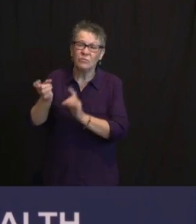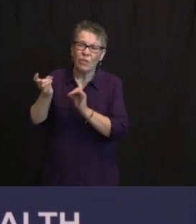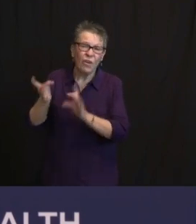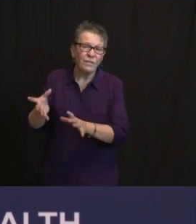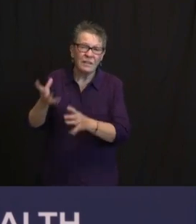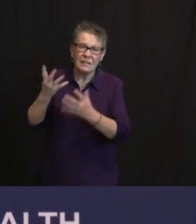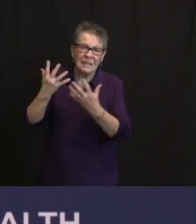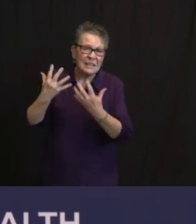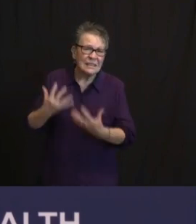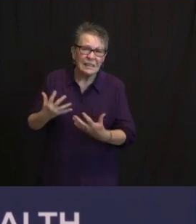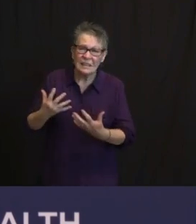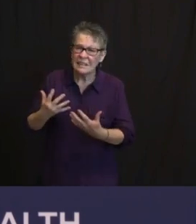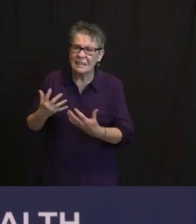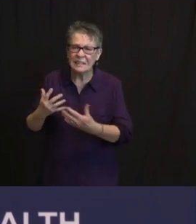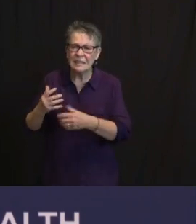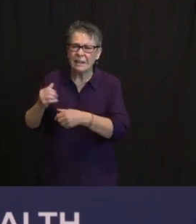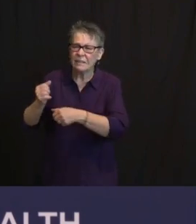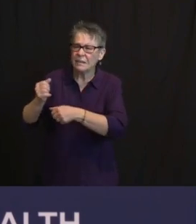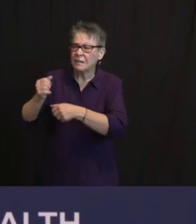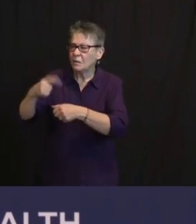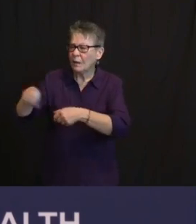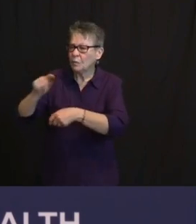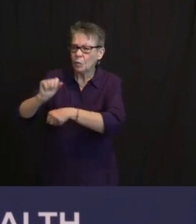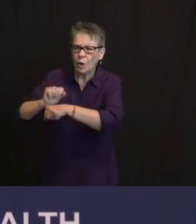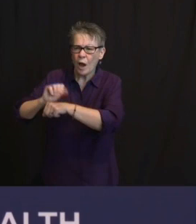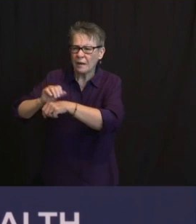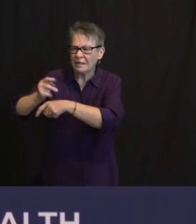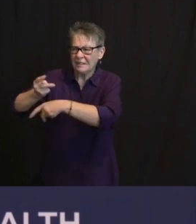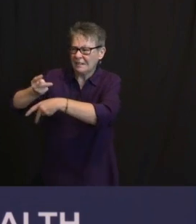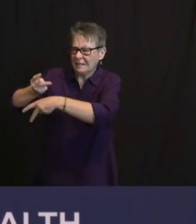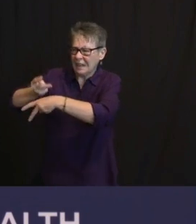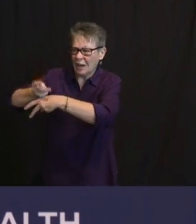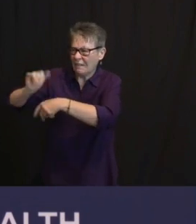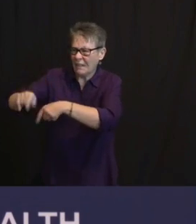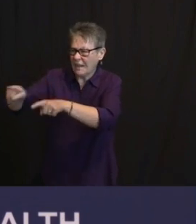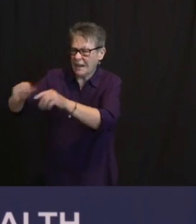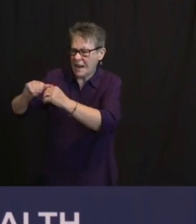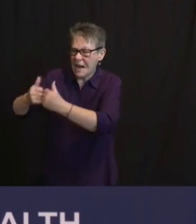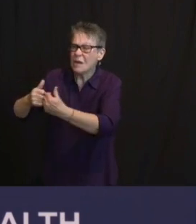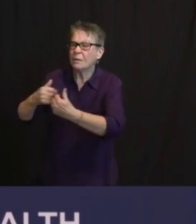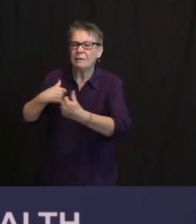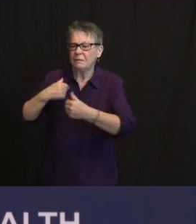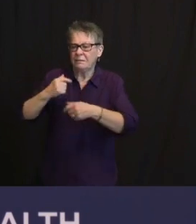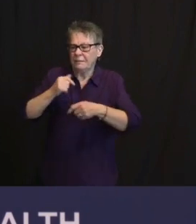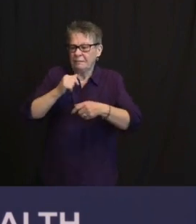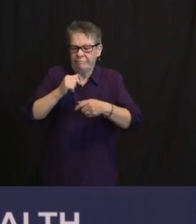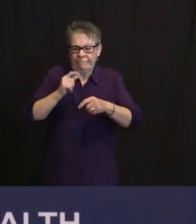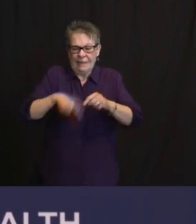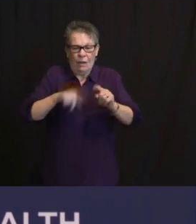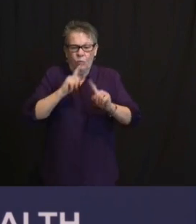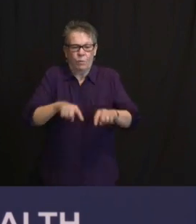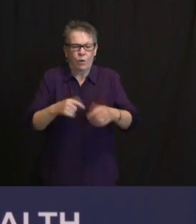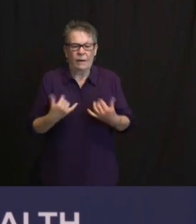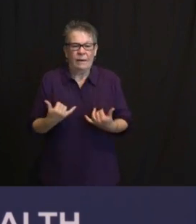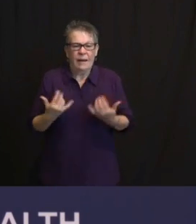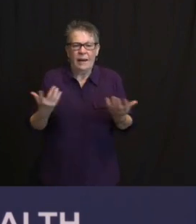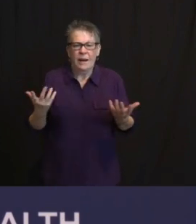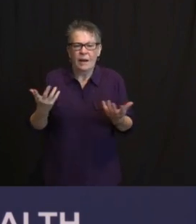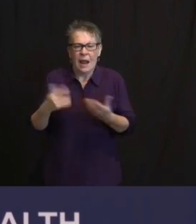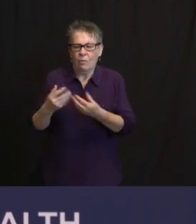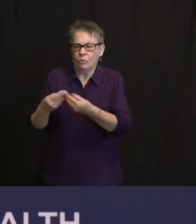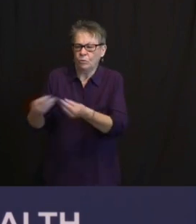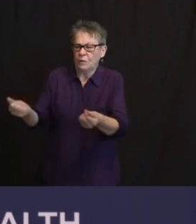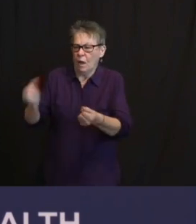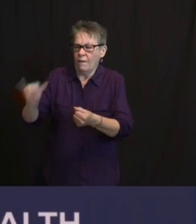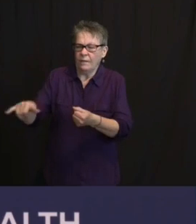WE WILL TAKE ACTION. I DON'T HAVE ANYTHING TO REPORT TO YOU TODAY. BUT WE WILL NOT LET THAT STAND. OTHER THAN THE CHIROPRACTOR BOARD,